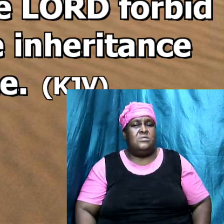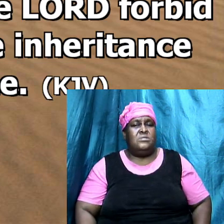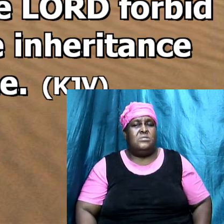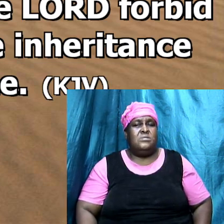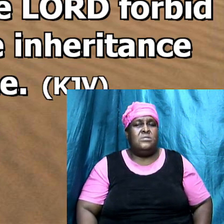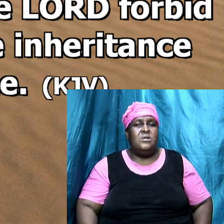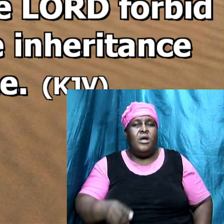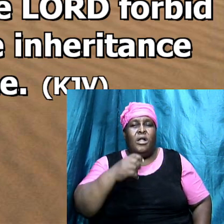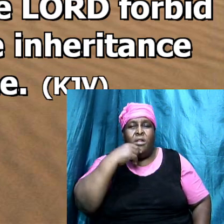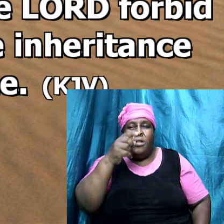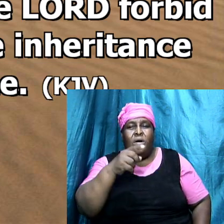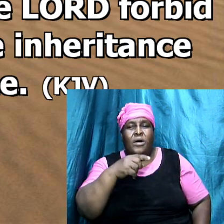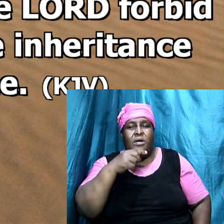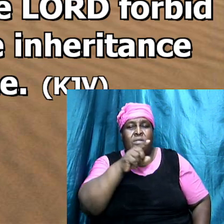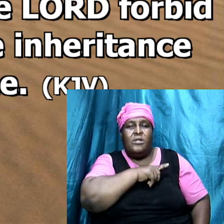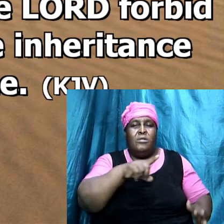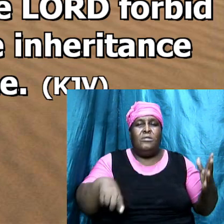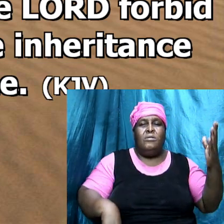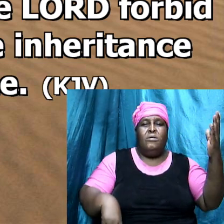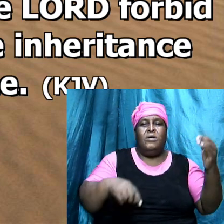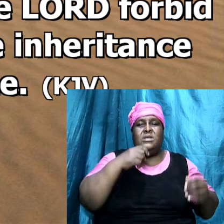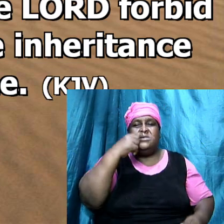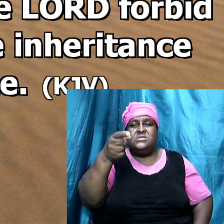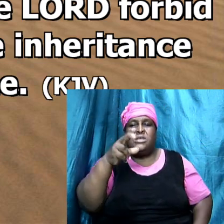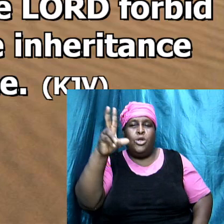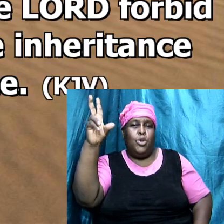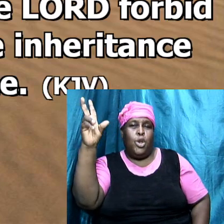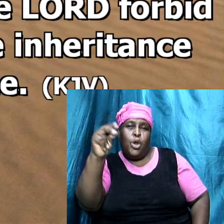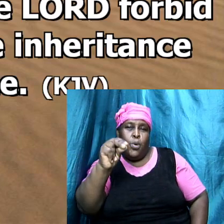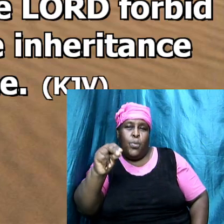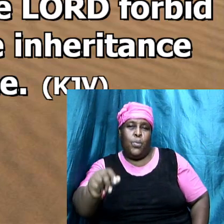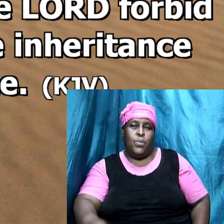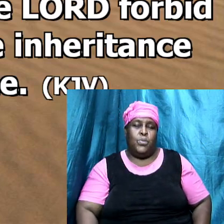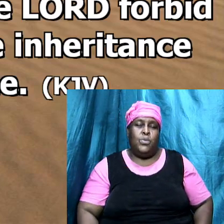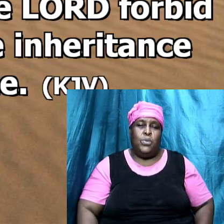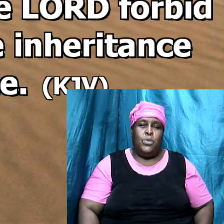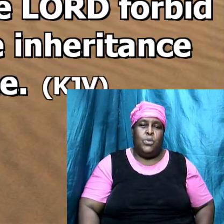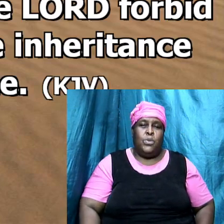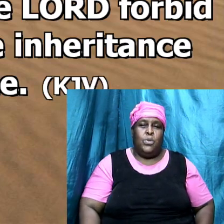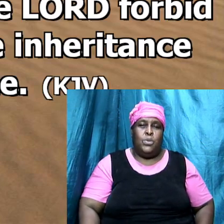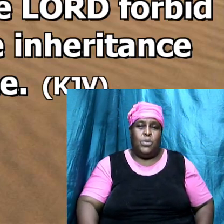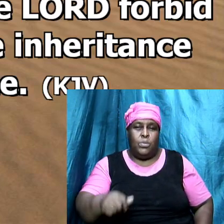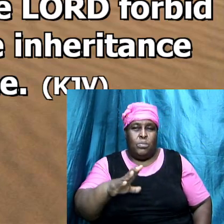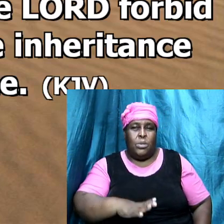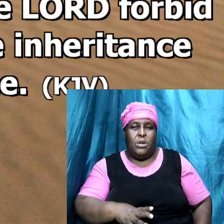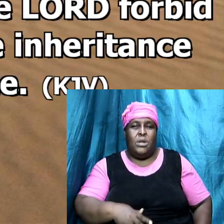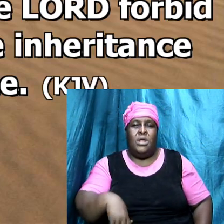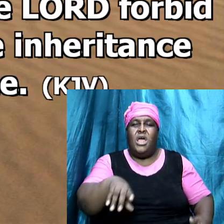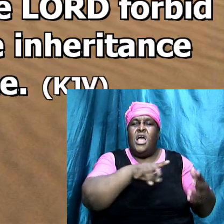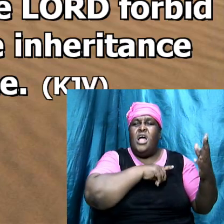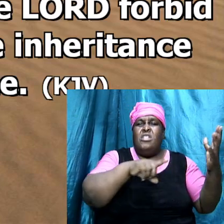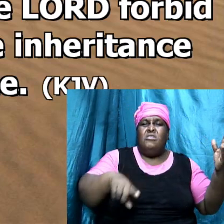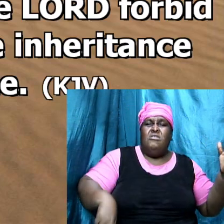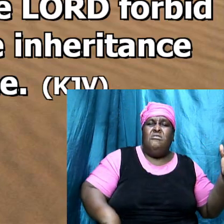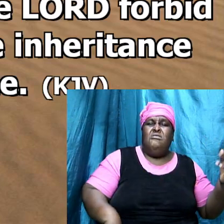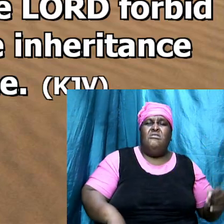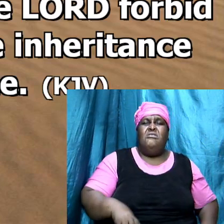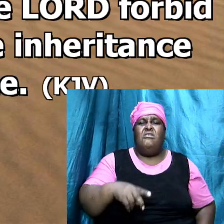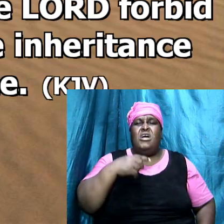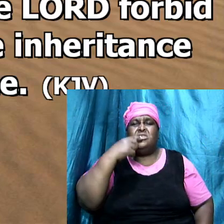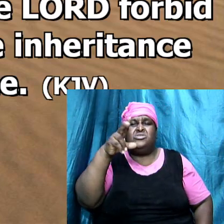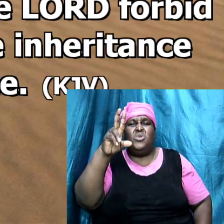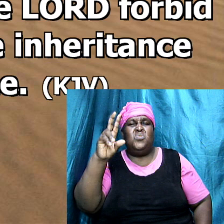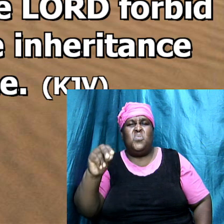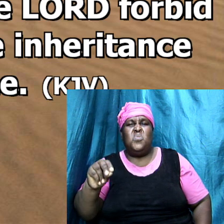Hallelujah Amen Jesus Hallelujah and Naboth said the Lord forbid me that I should